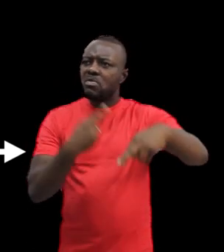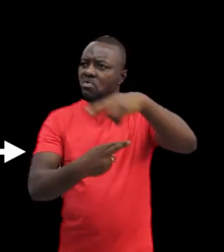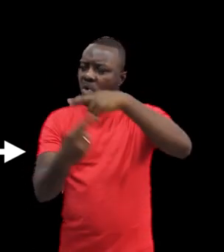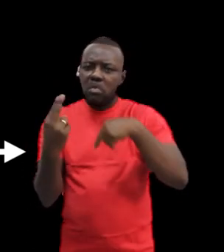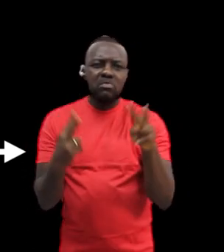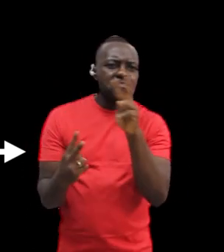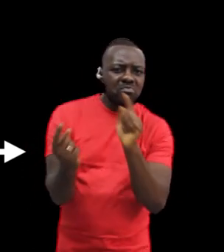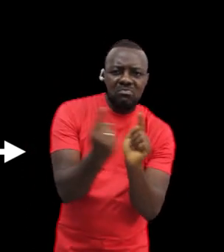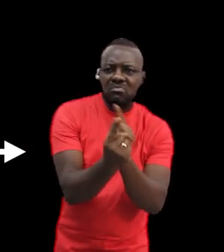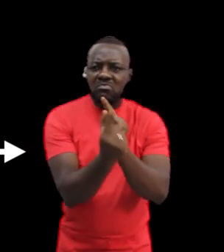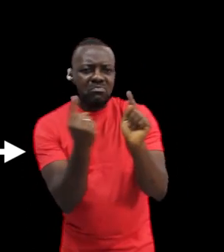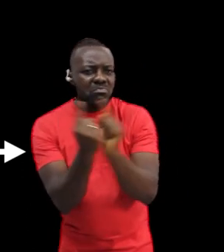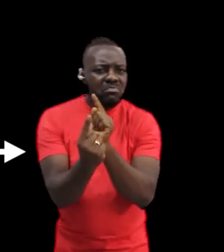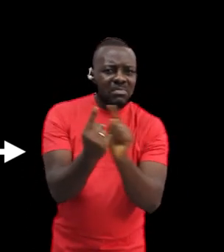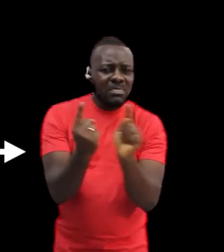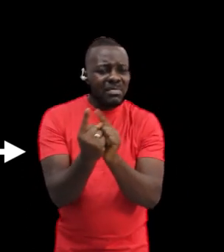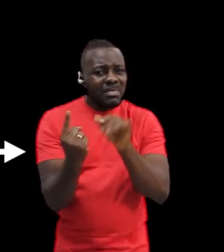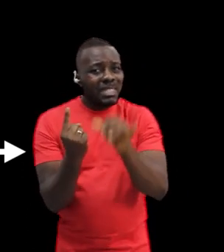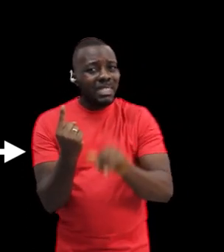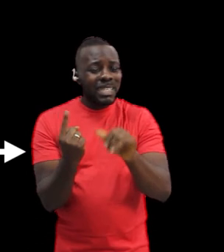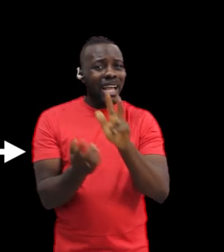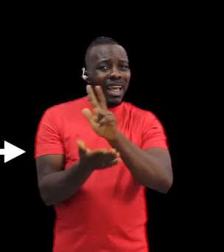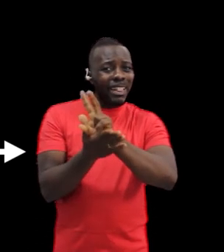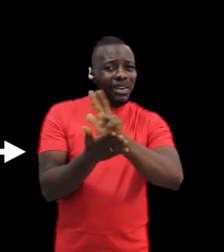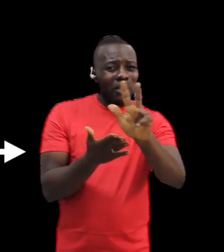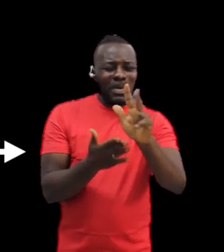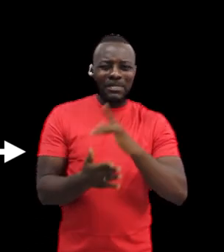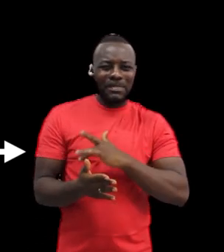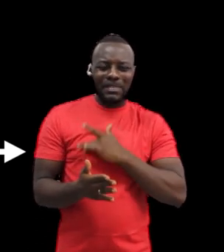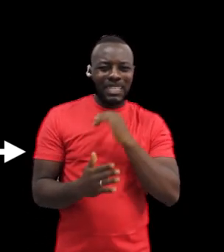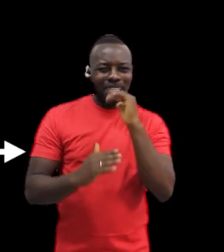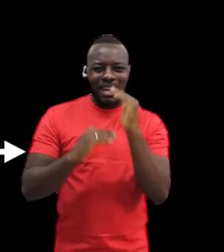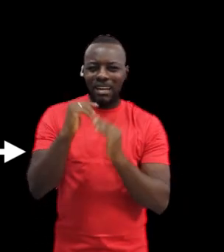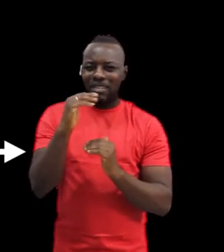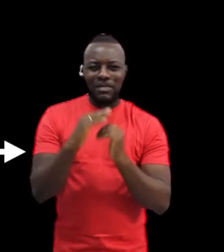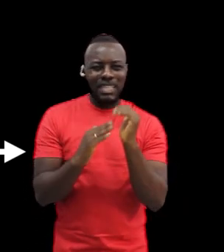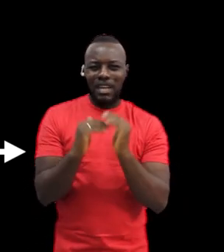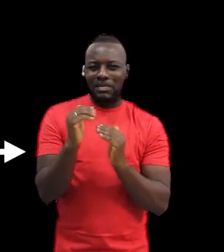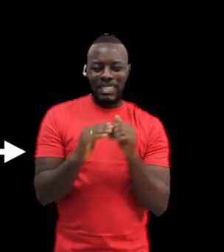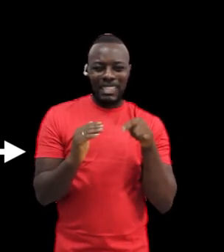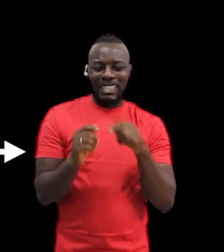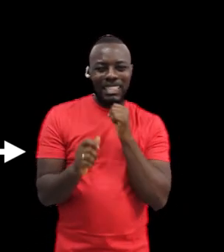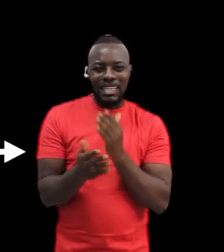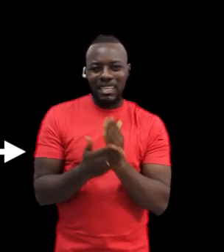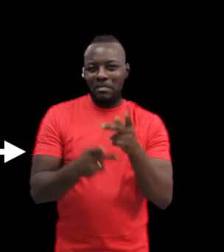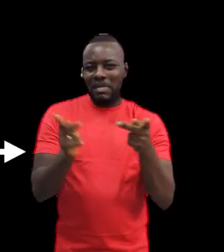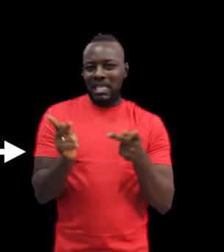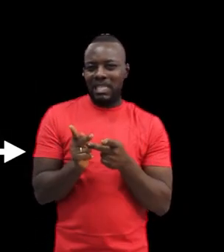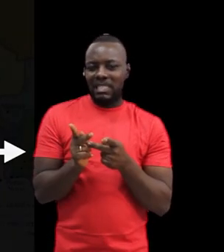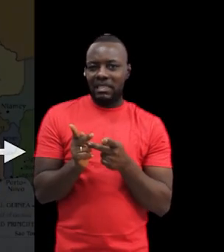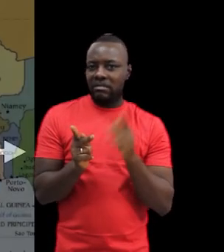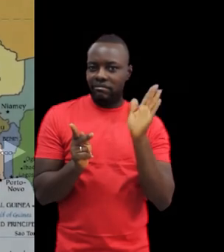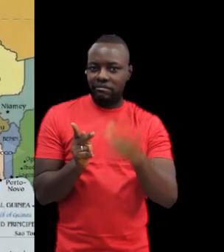idling along roads and around beaches. However, after approximately three weeks in Monrovia, Foster determined working conditions were not